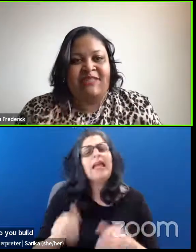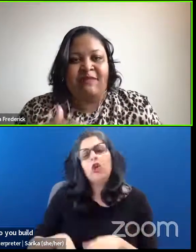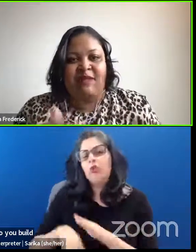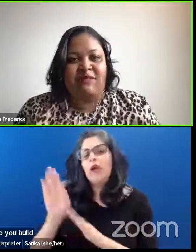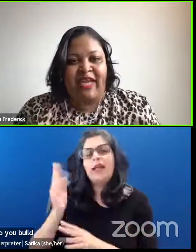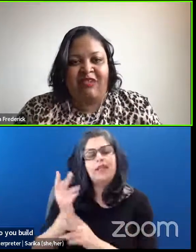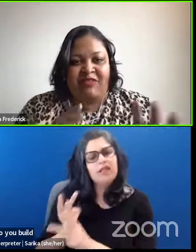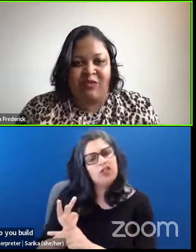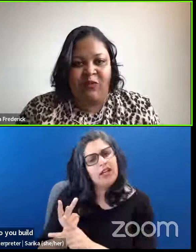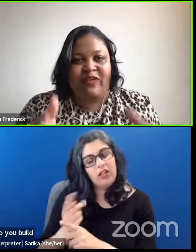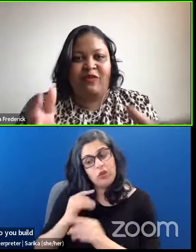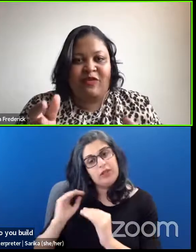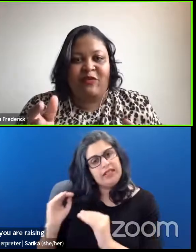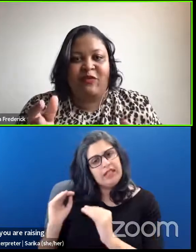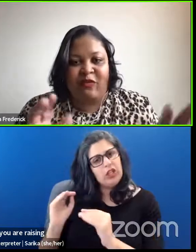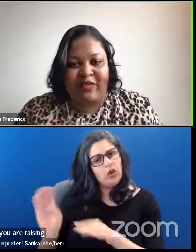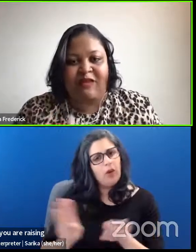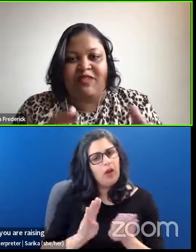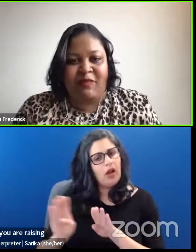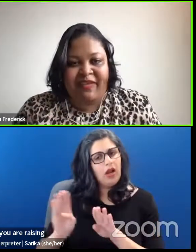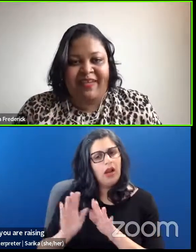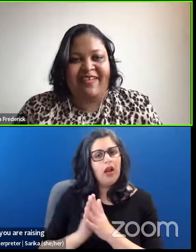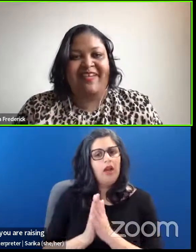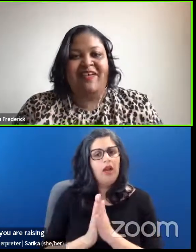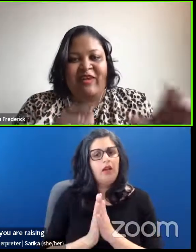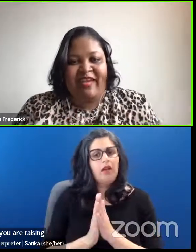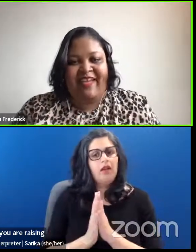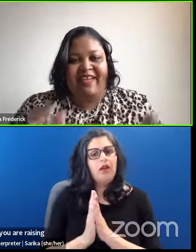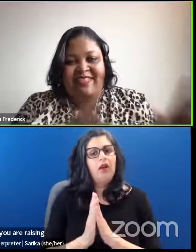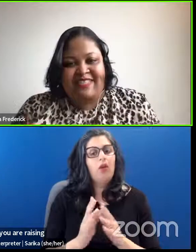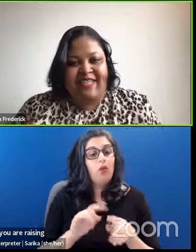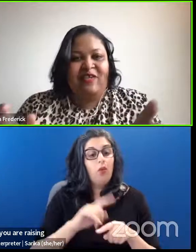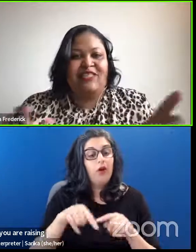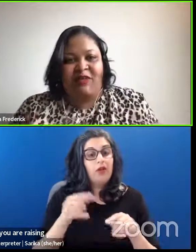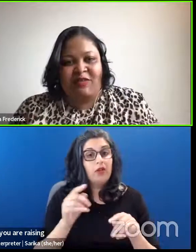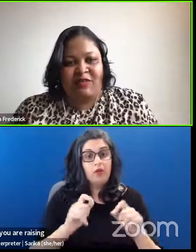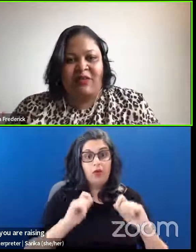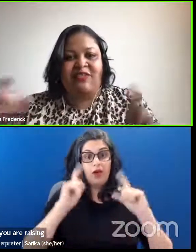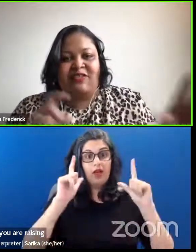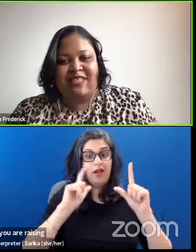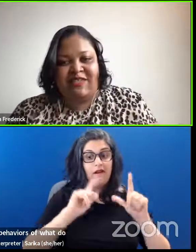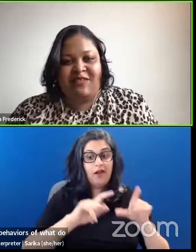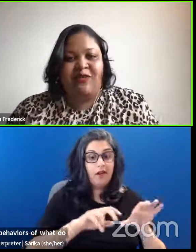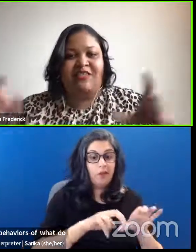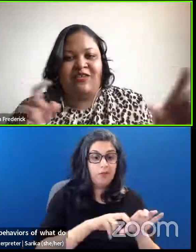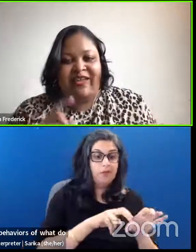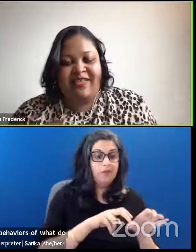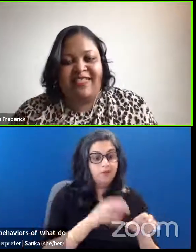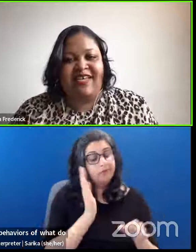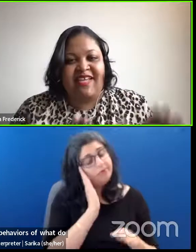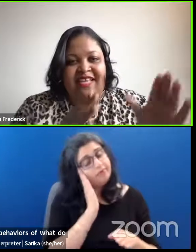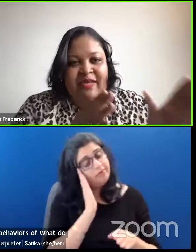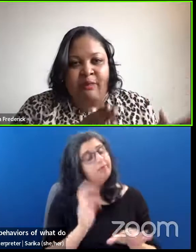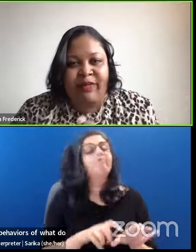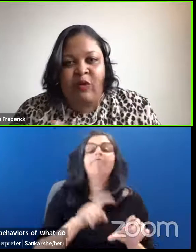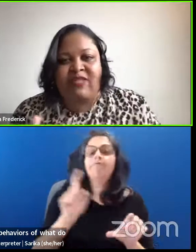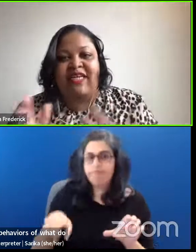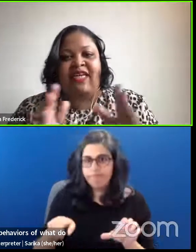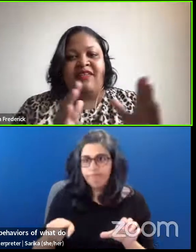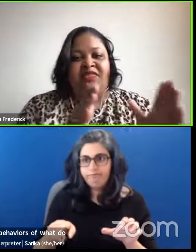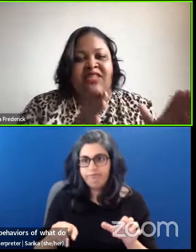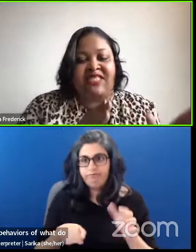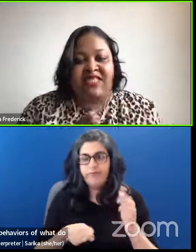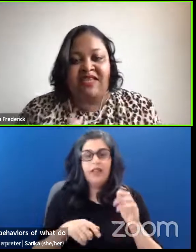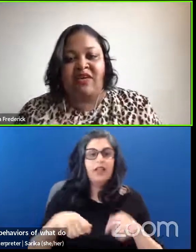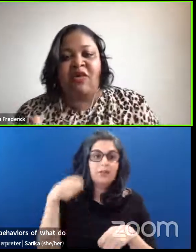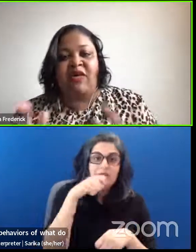do you teach them those behaviors of what you do when you get out of the bed, right? To take your shower, to brush your teeth, to wash your hands, like building